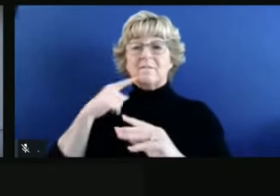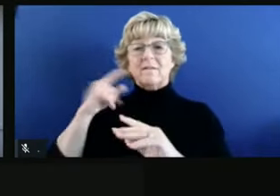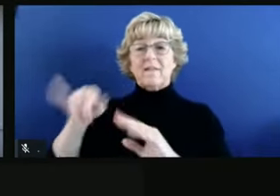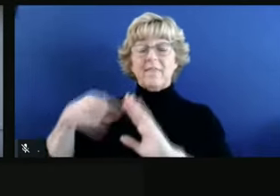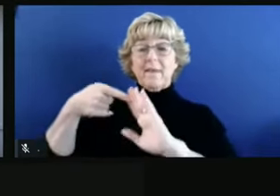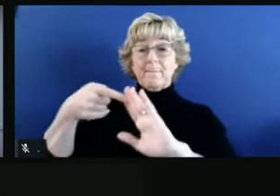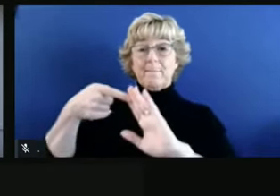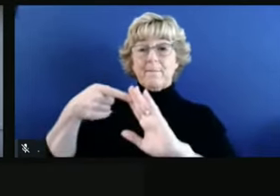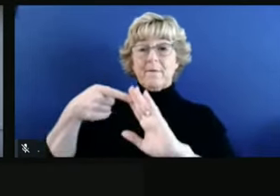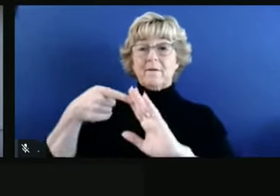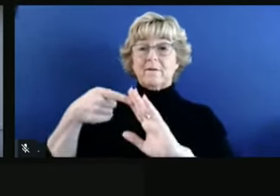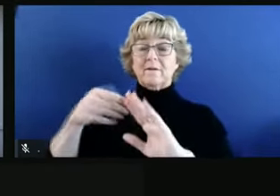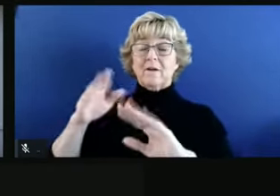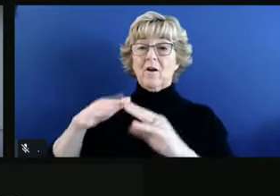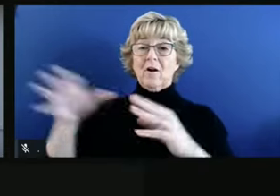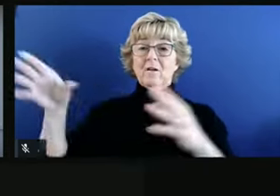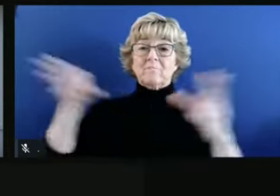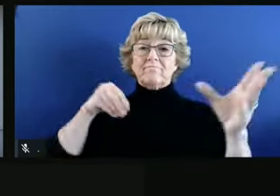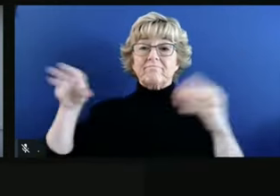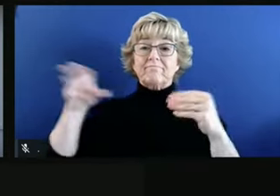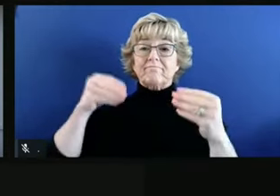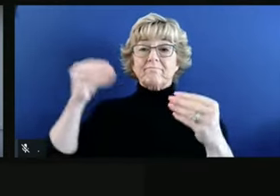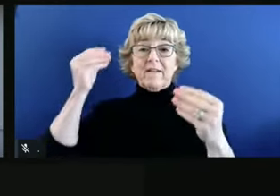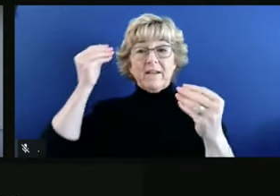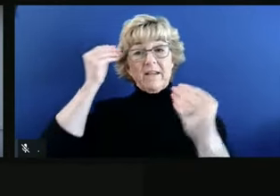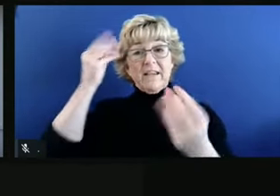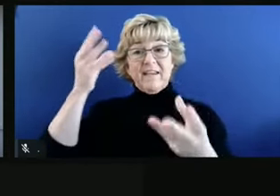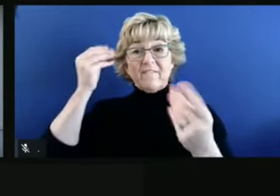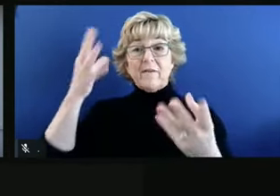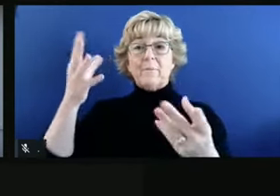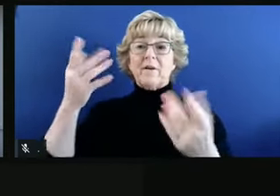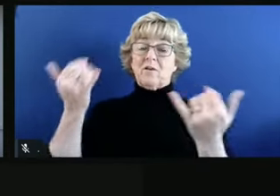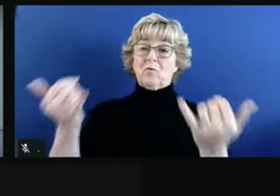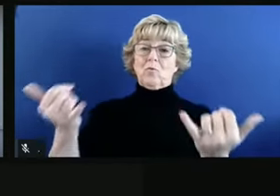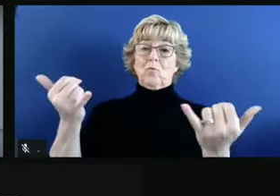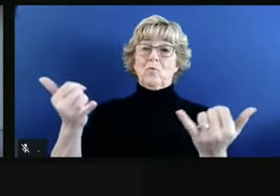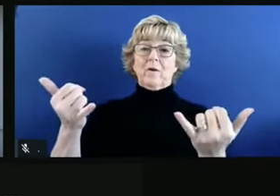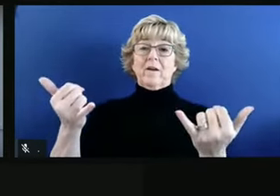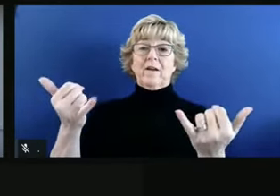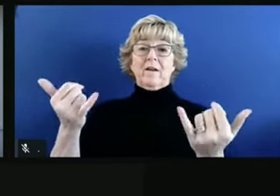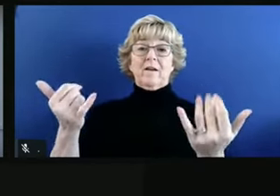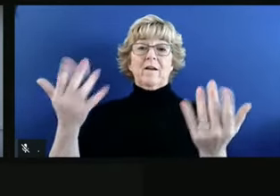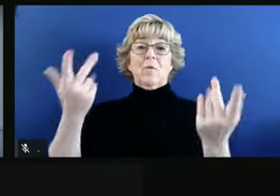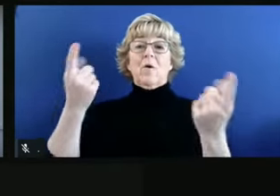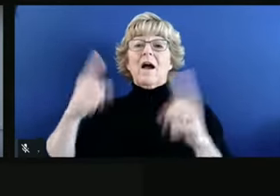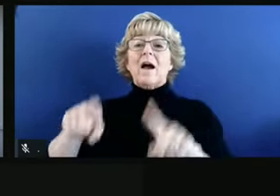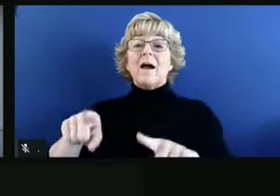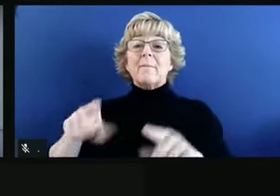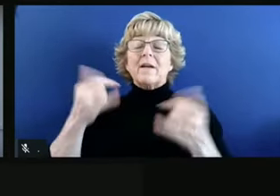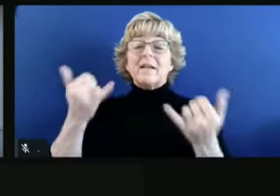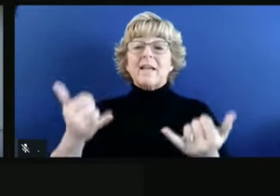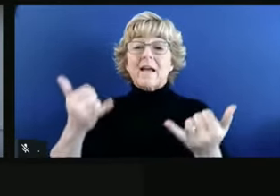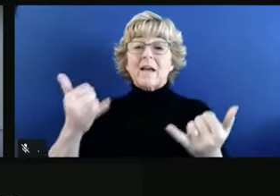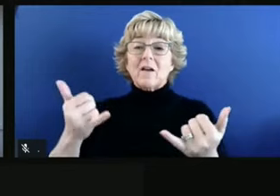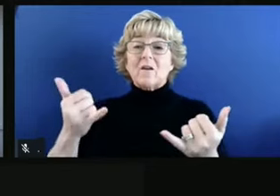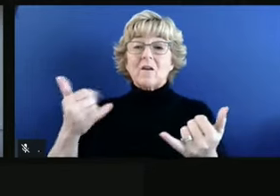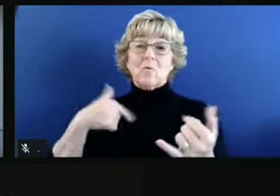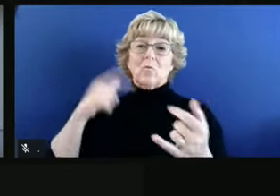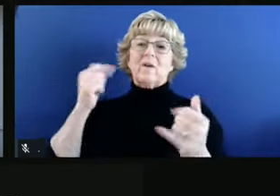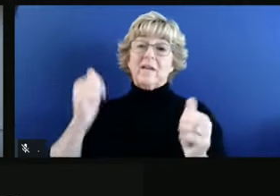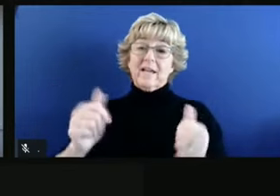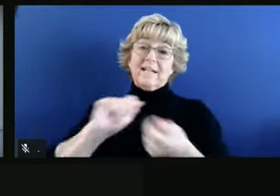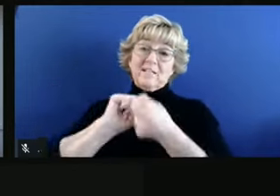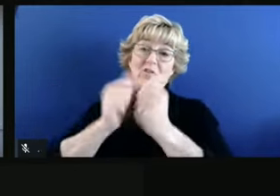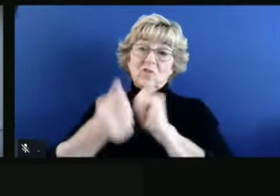based on inputs from today, based on our actions that are happening currently, and we have a decision collectively to change